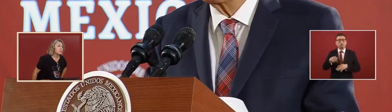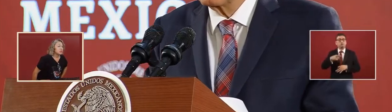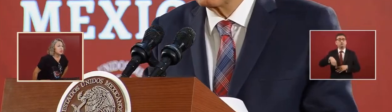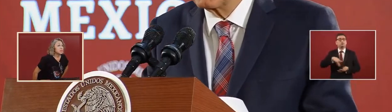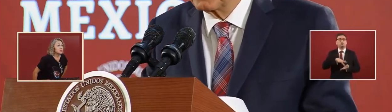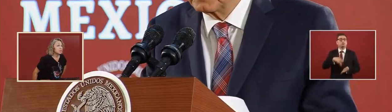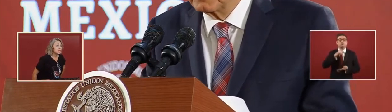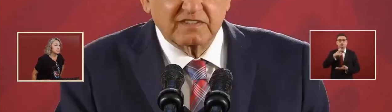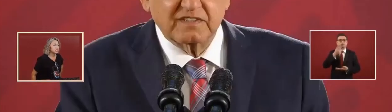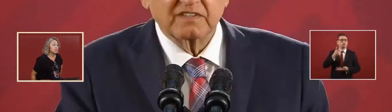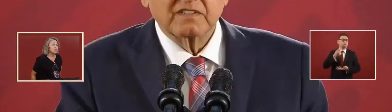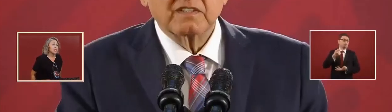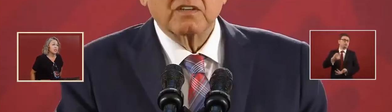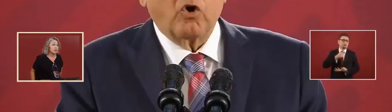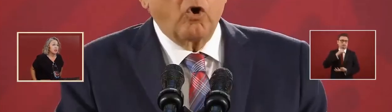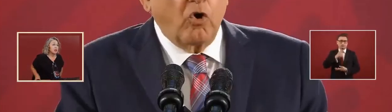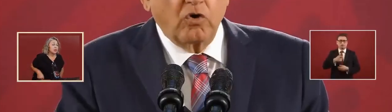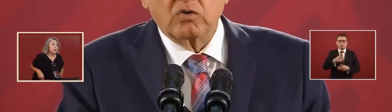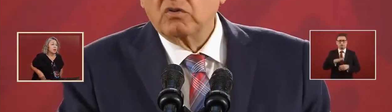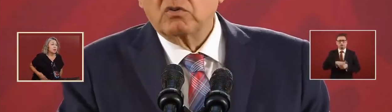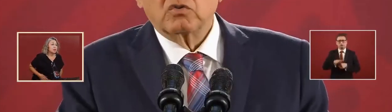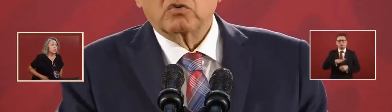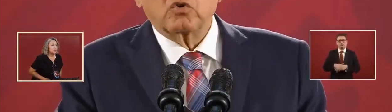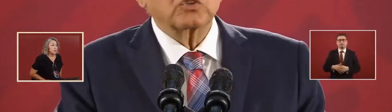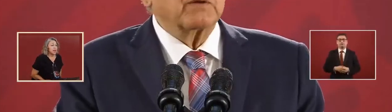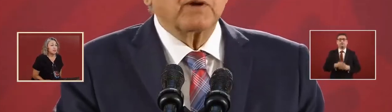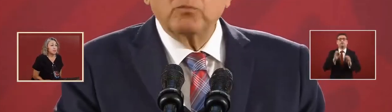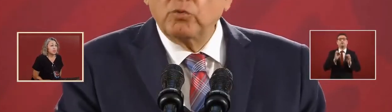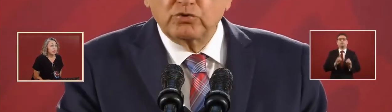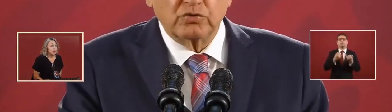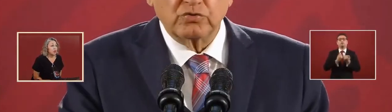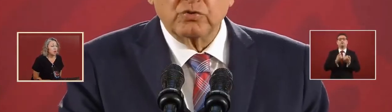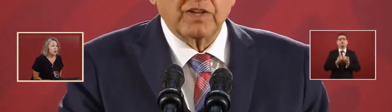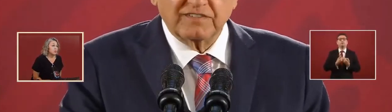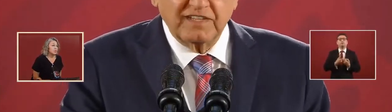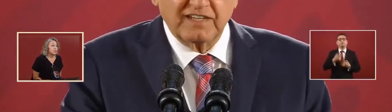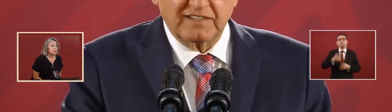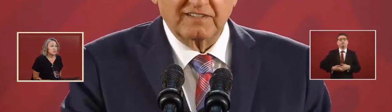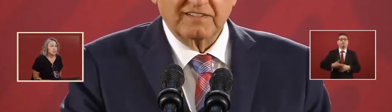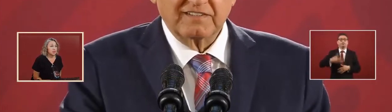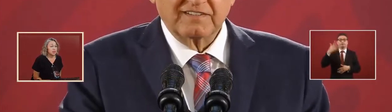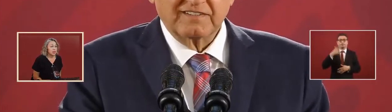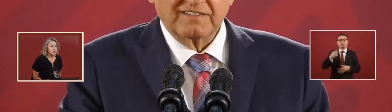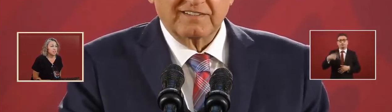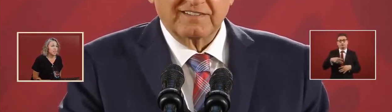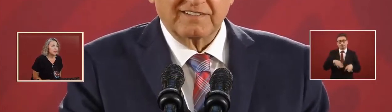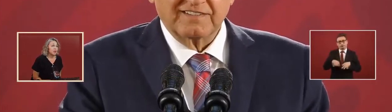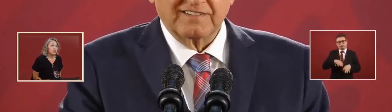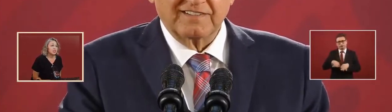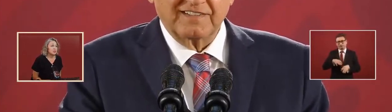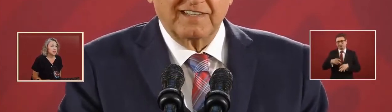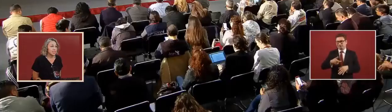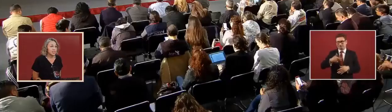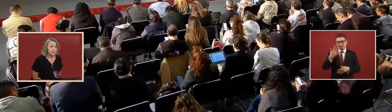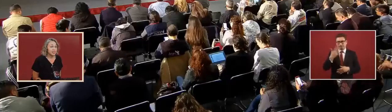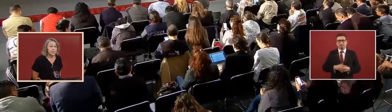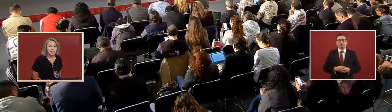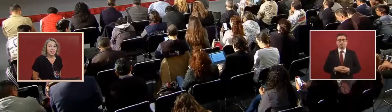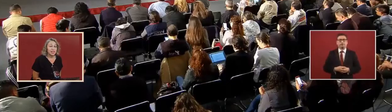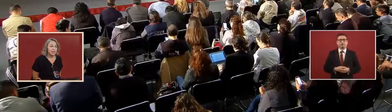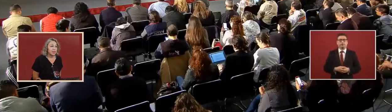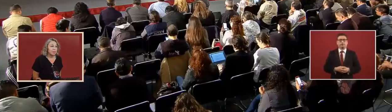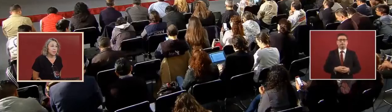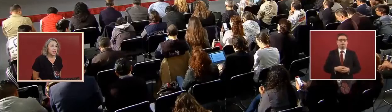do the repairs or it was they would say it cost too much and due to corruption